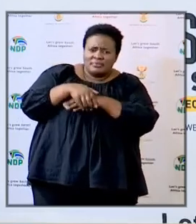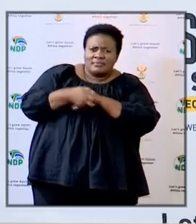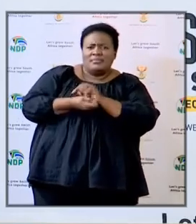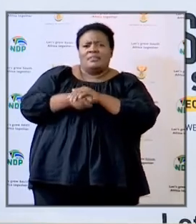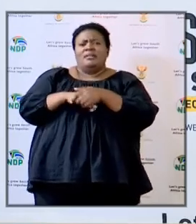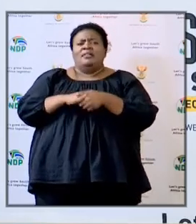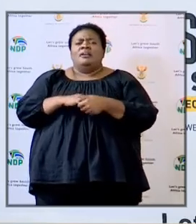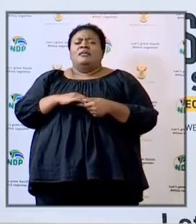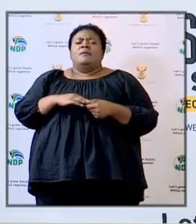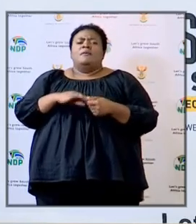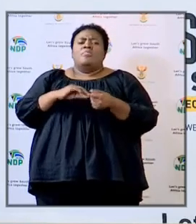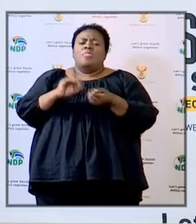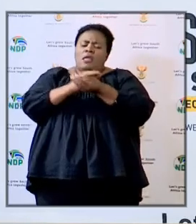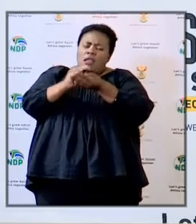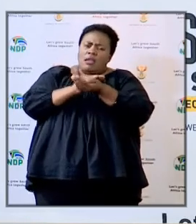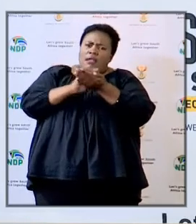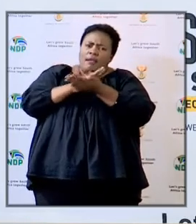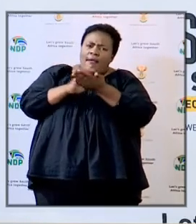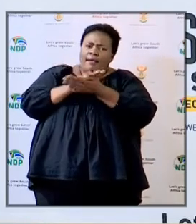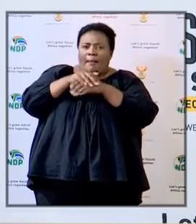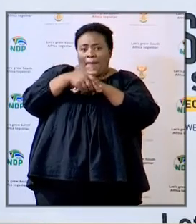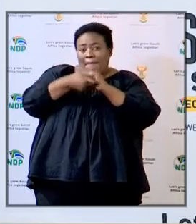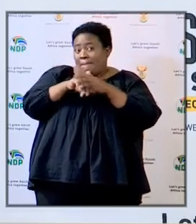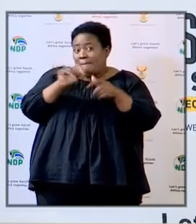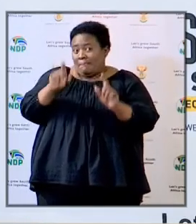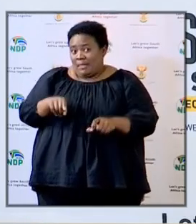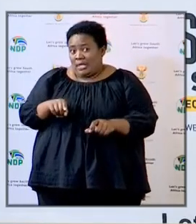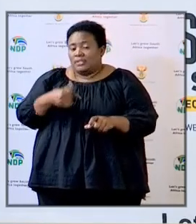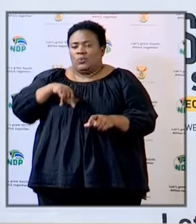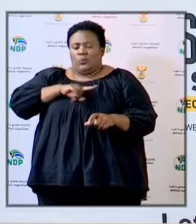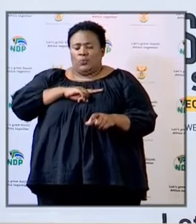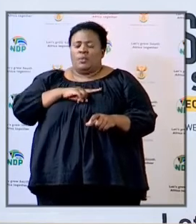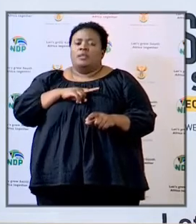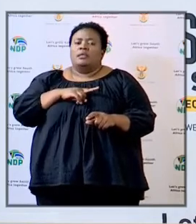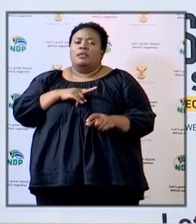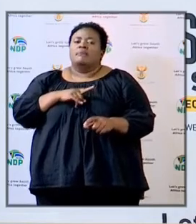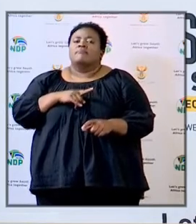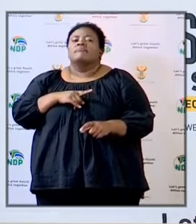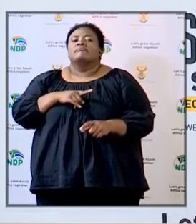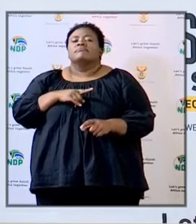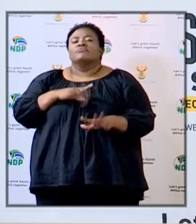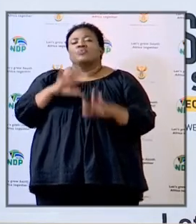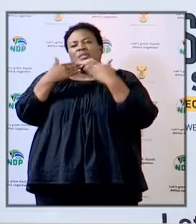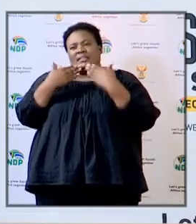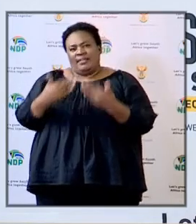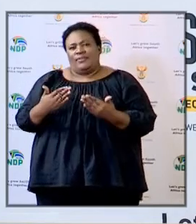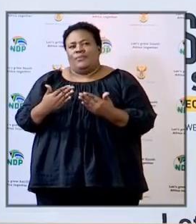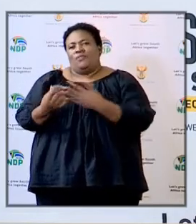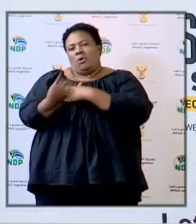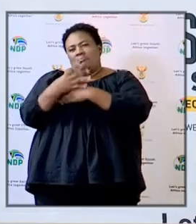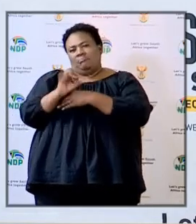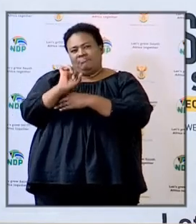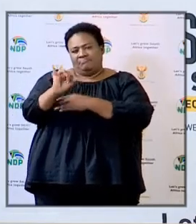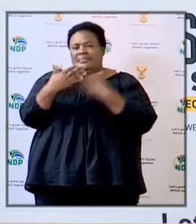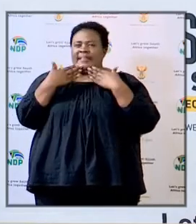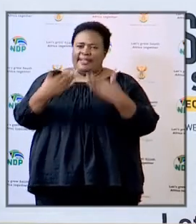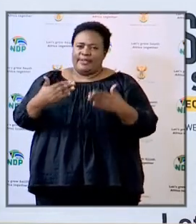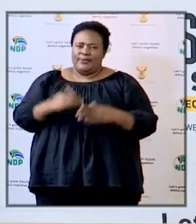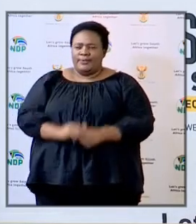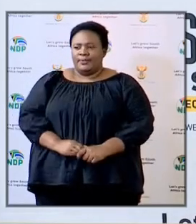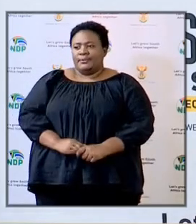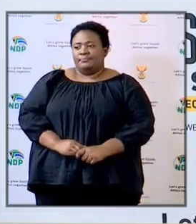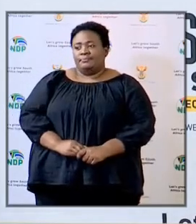washing of hands most of the time we welcome your suggestion and we'll take it forward thank you